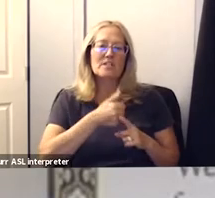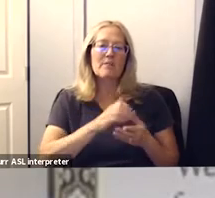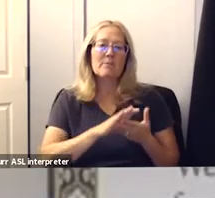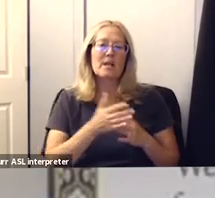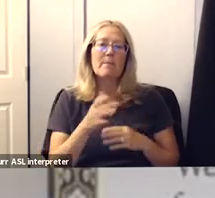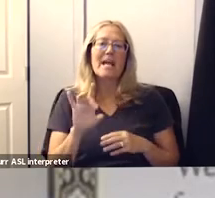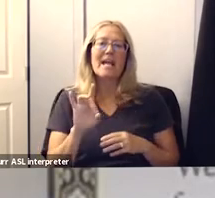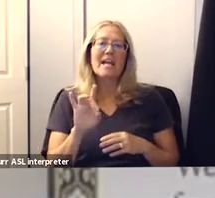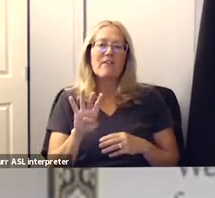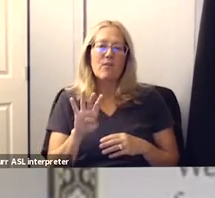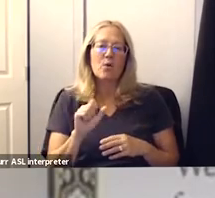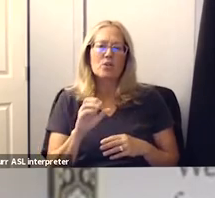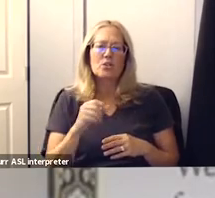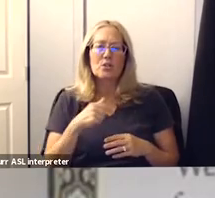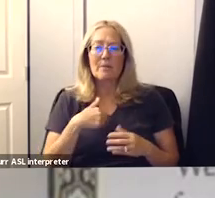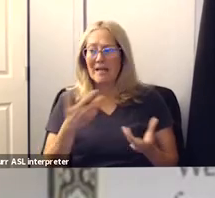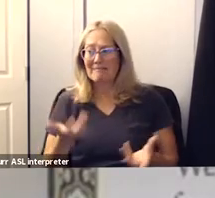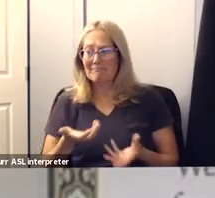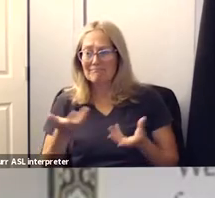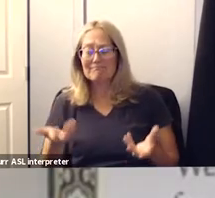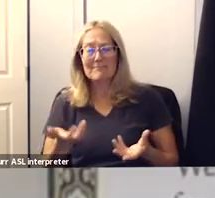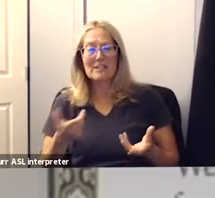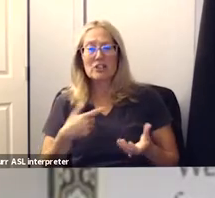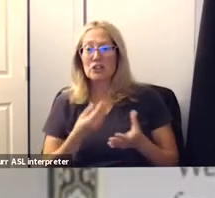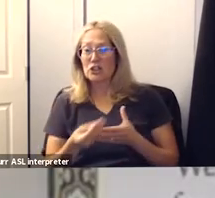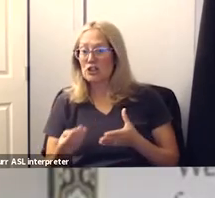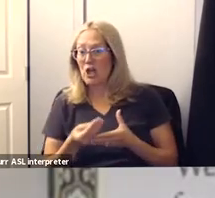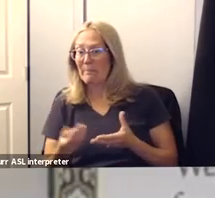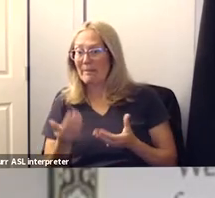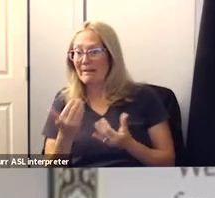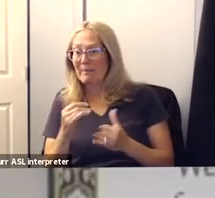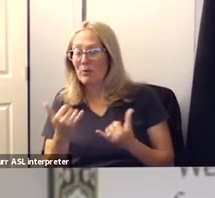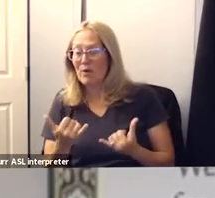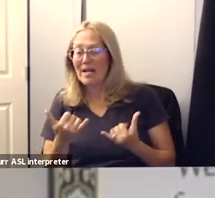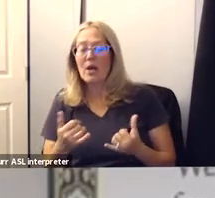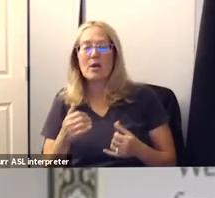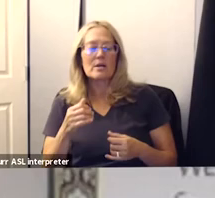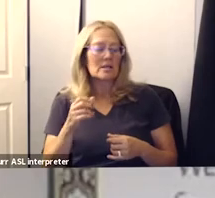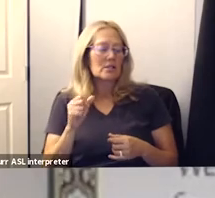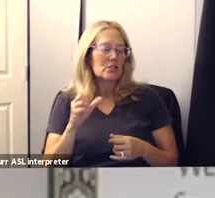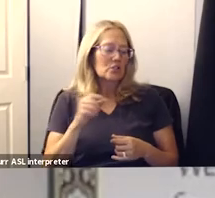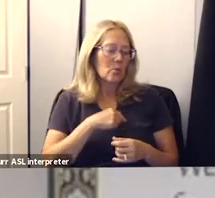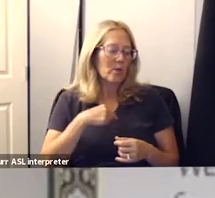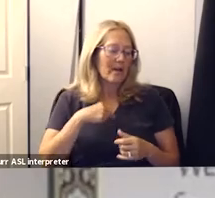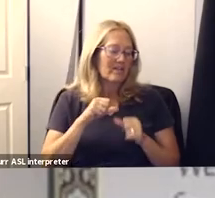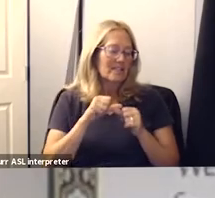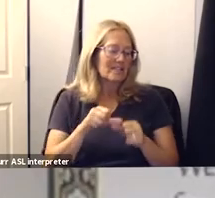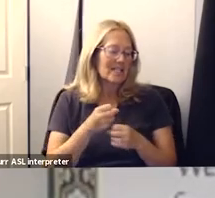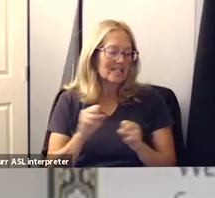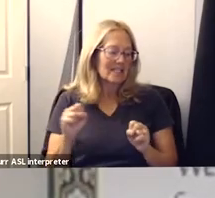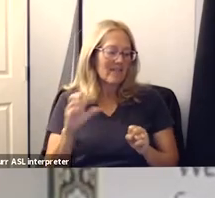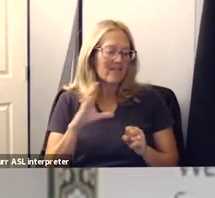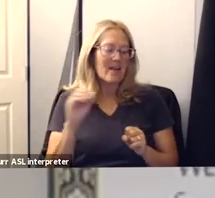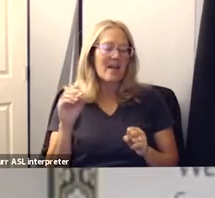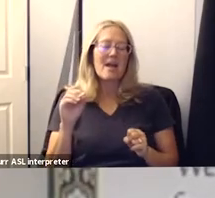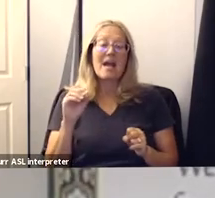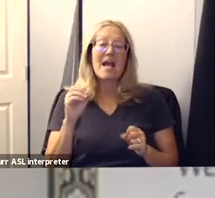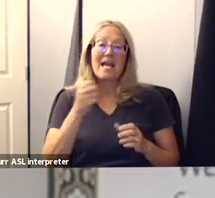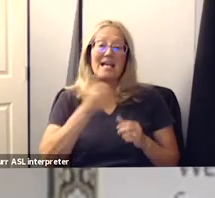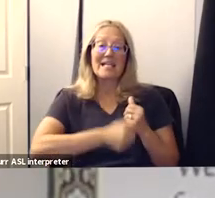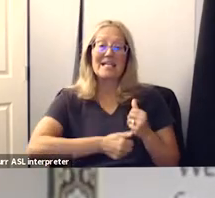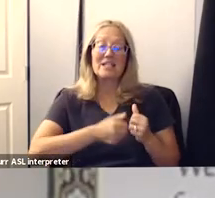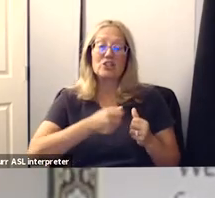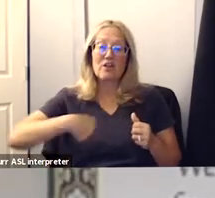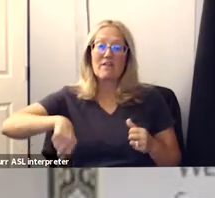next month so i'm like okay mom let's not go out shopping too much right now you know let's just be safe and just if if each of us